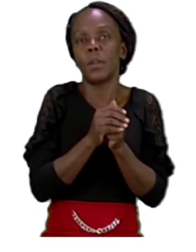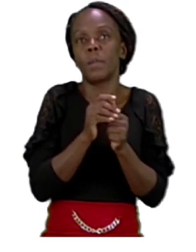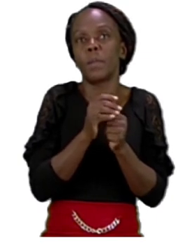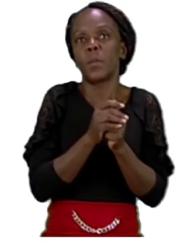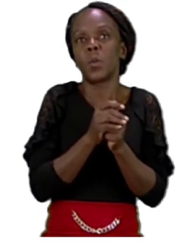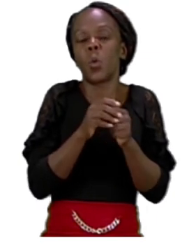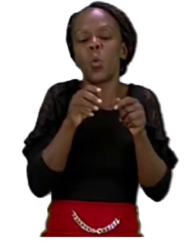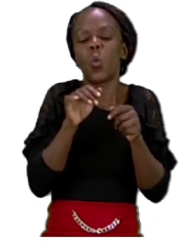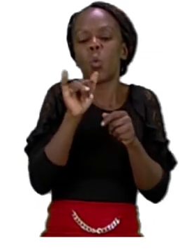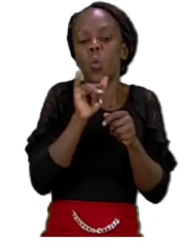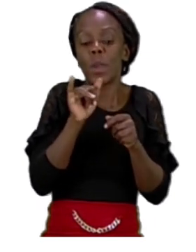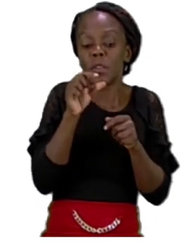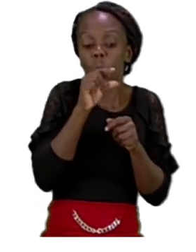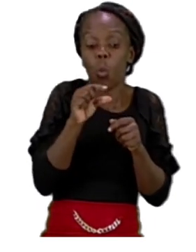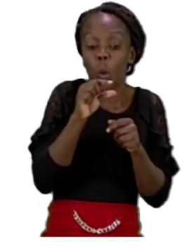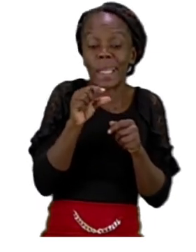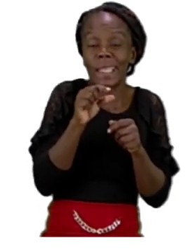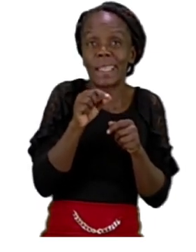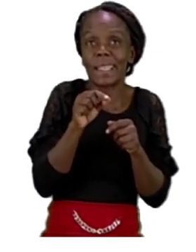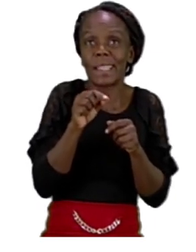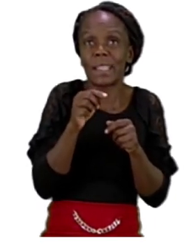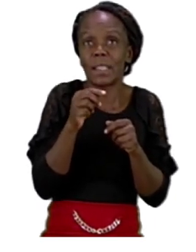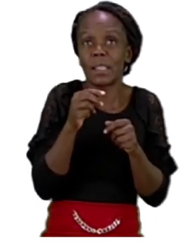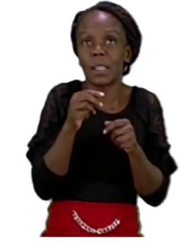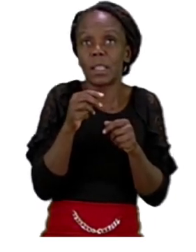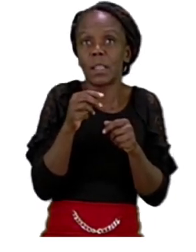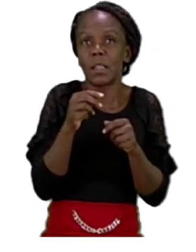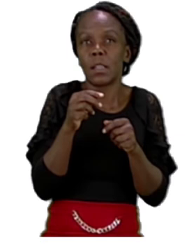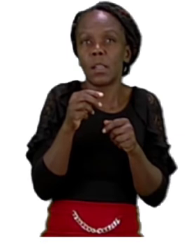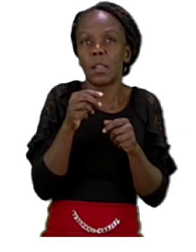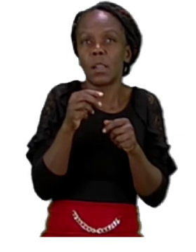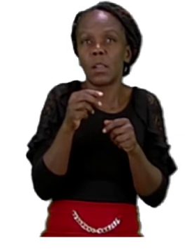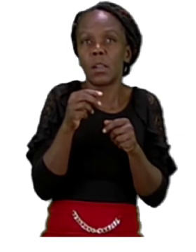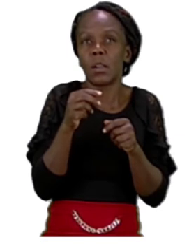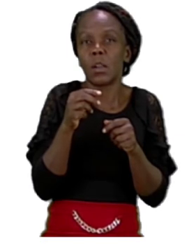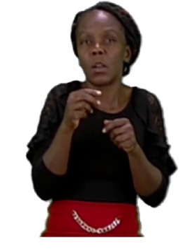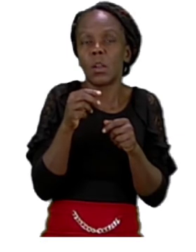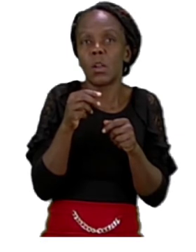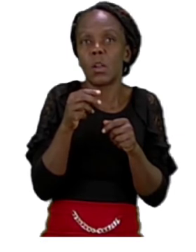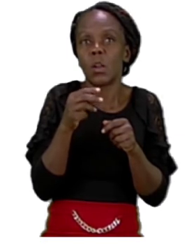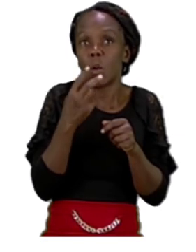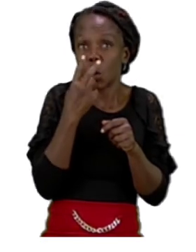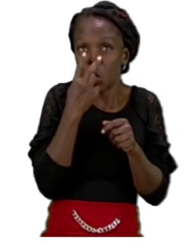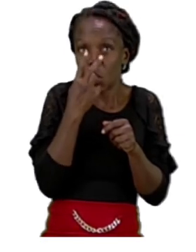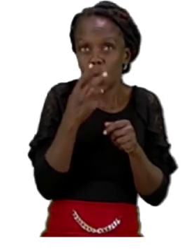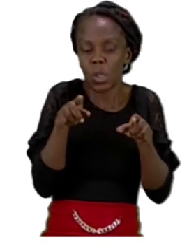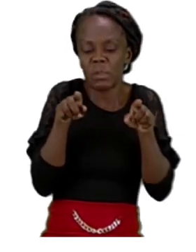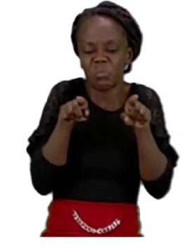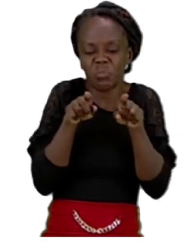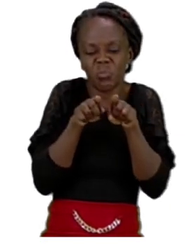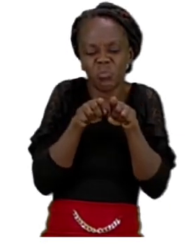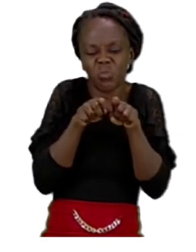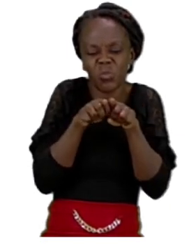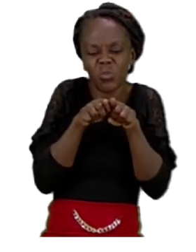If you said that it is the word sun? Uh oh, they don't